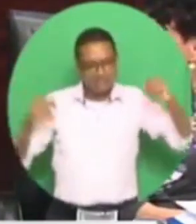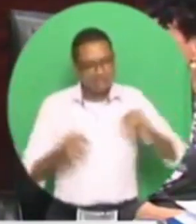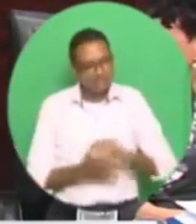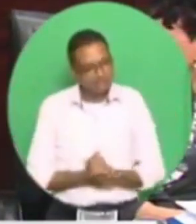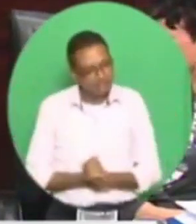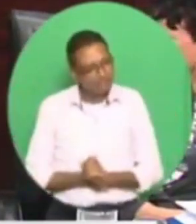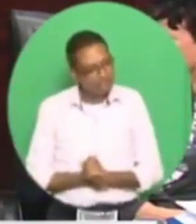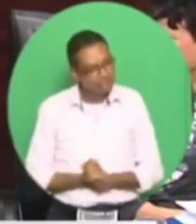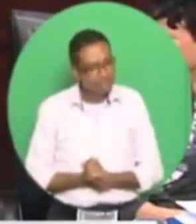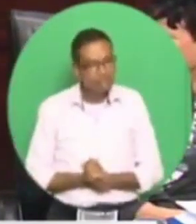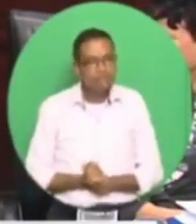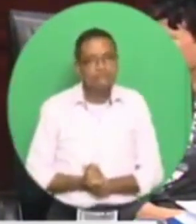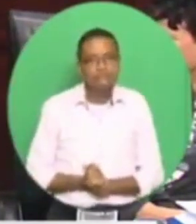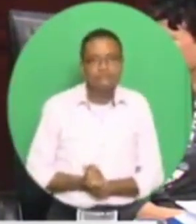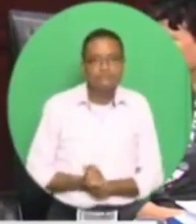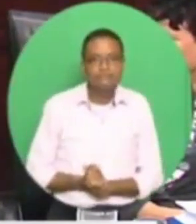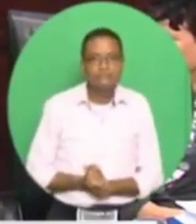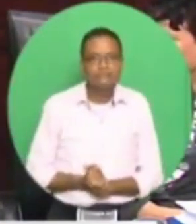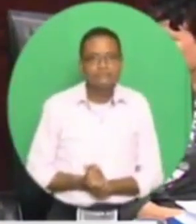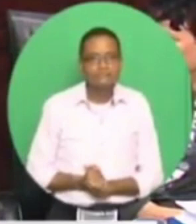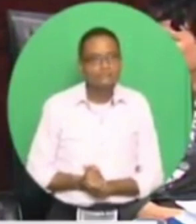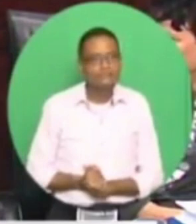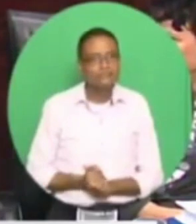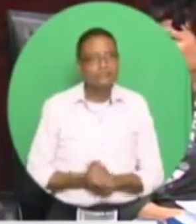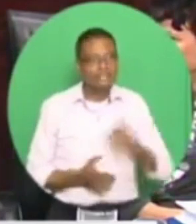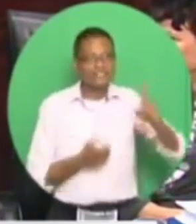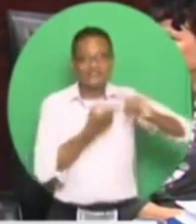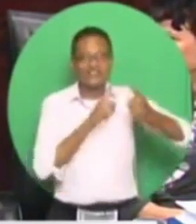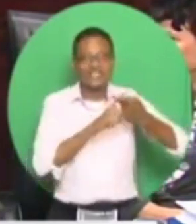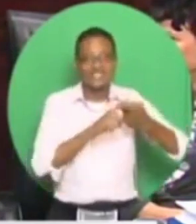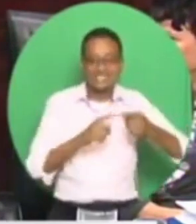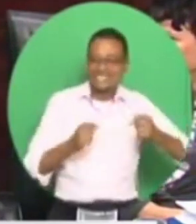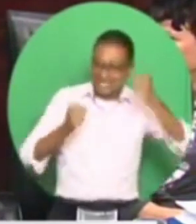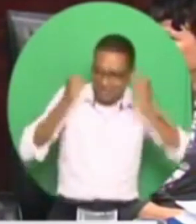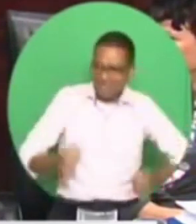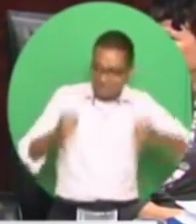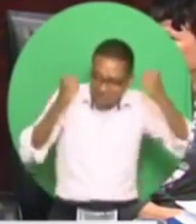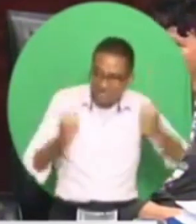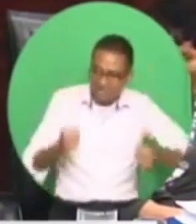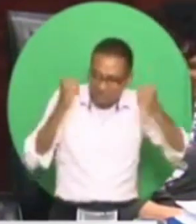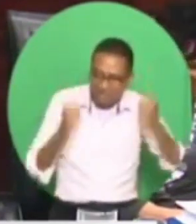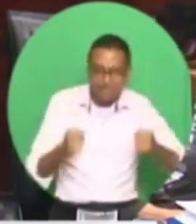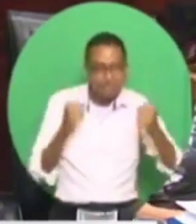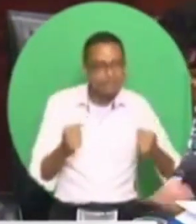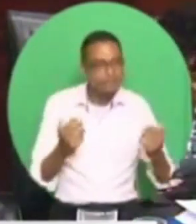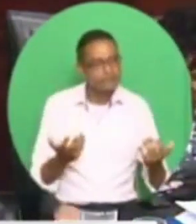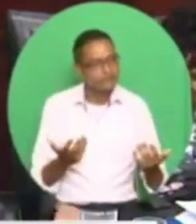an Orwellian moment pounded the desk, only to discover that he bowled a no-ball.